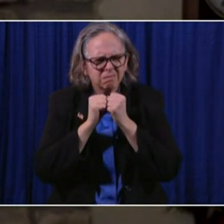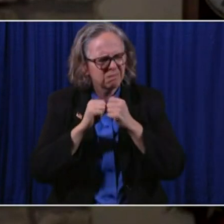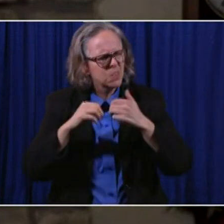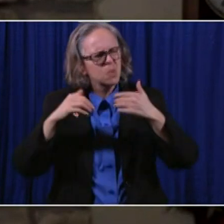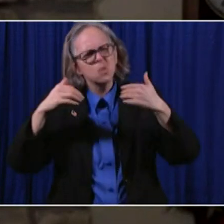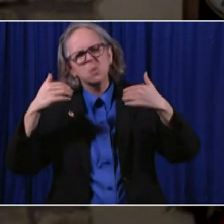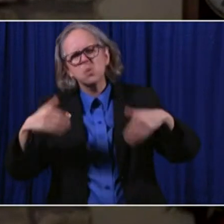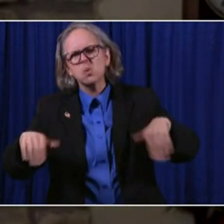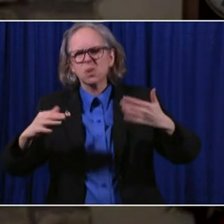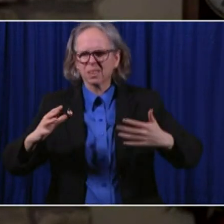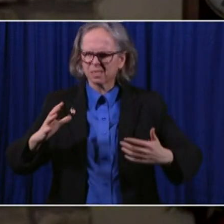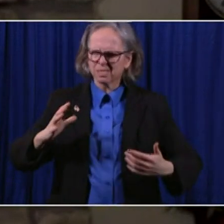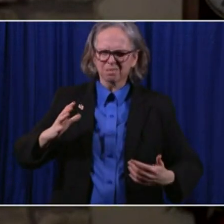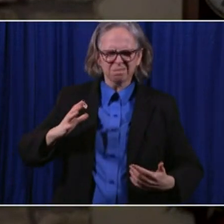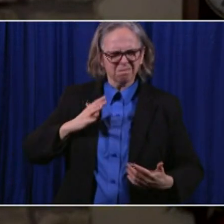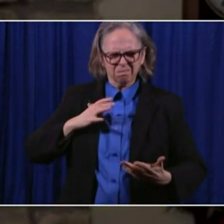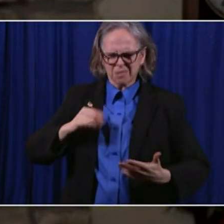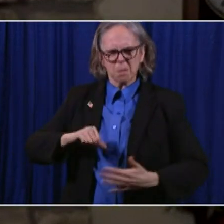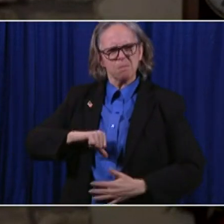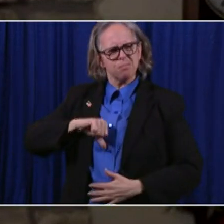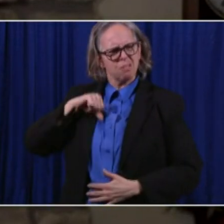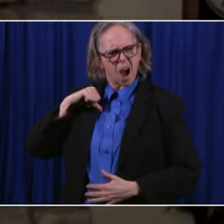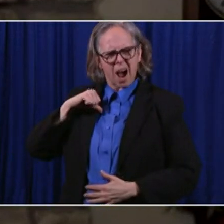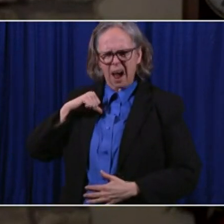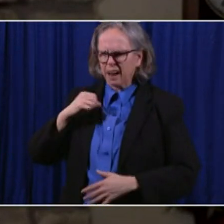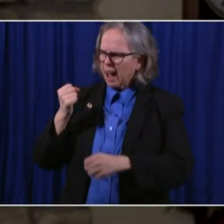every four years.